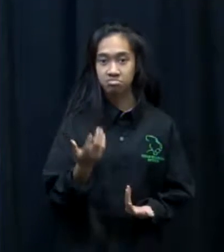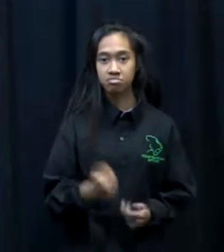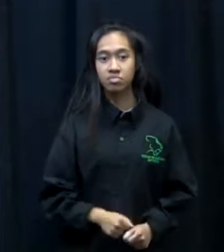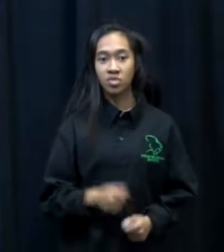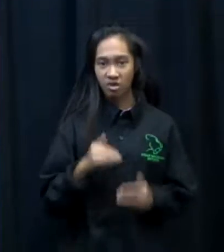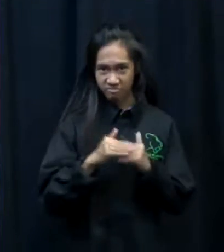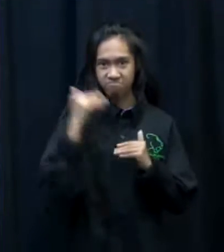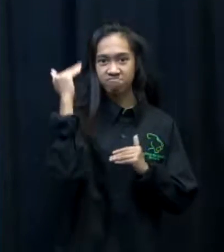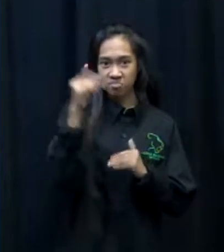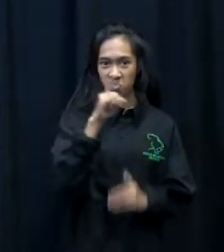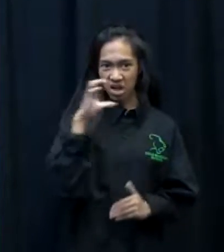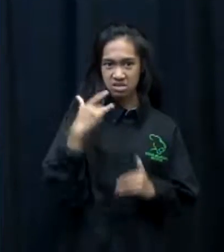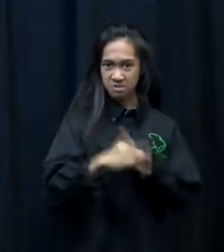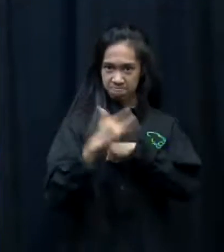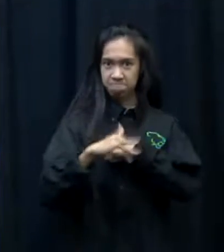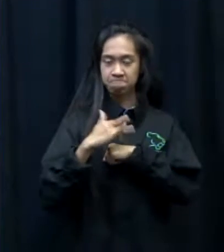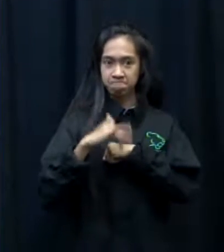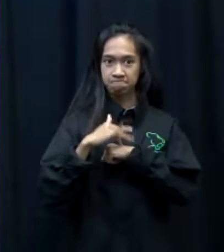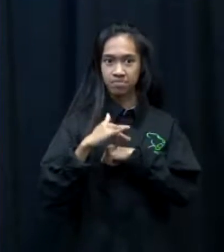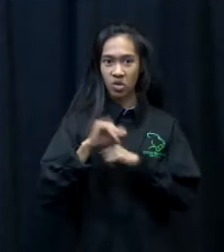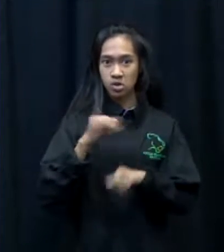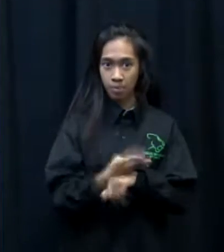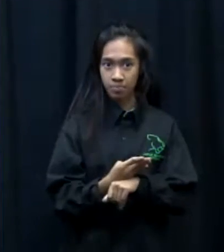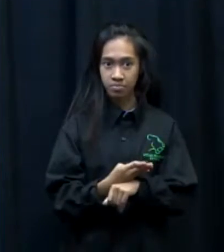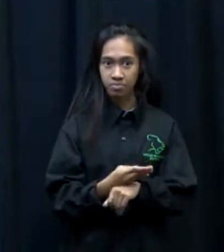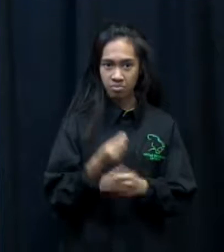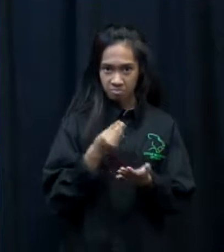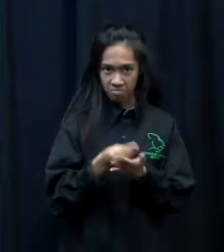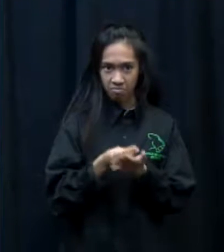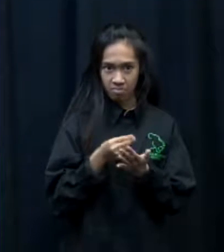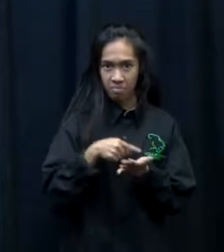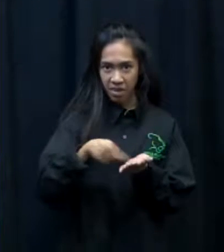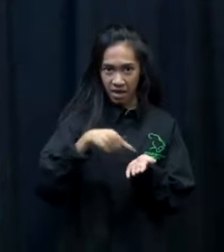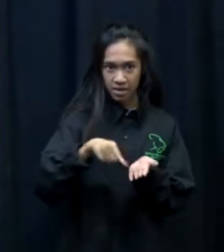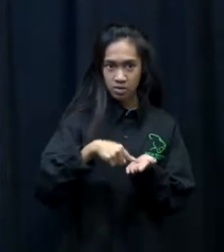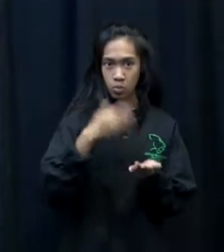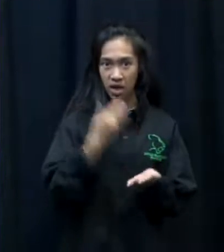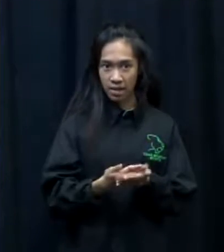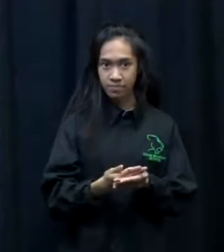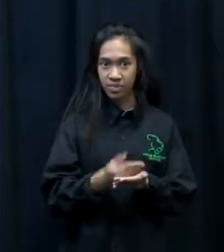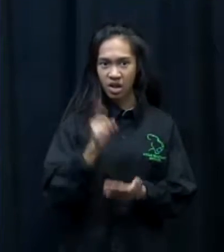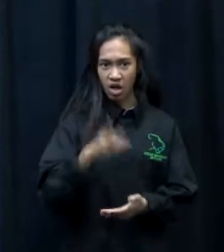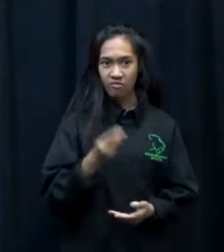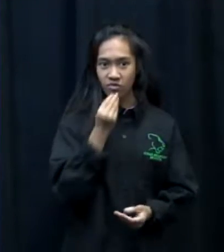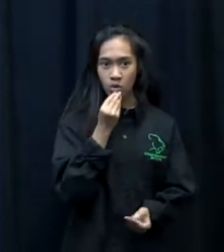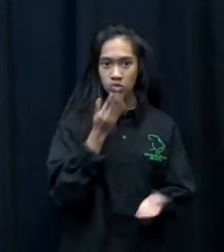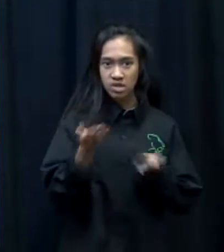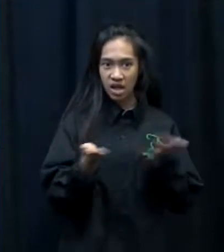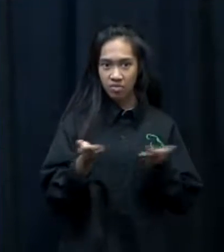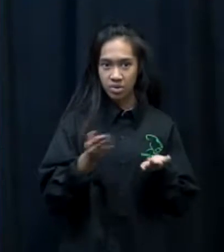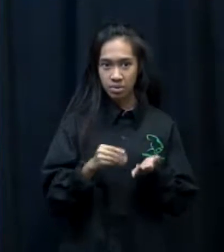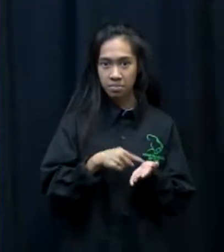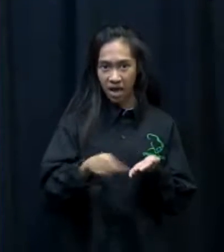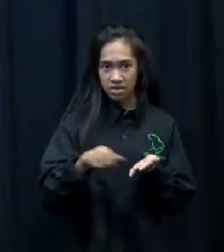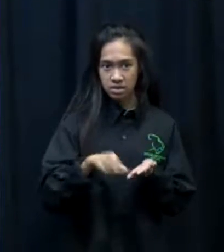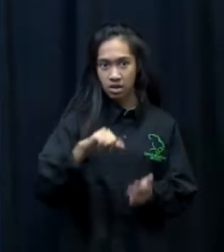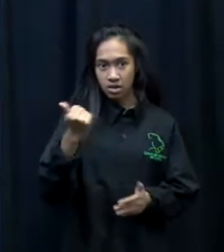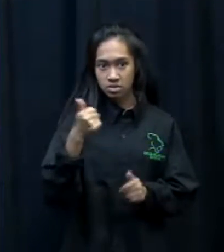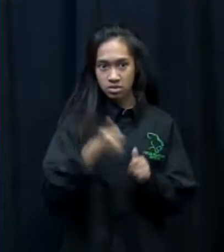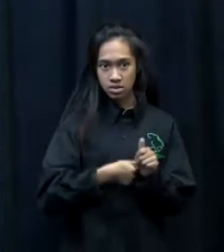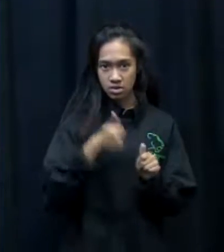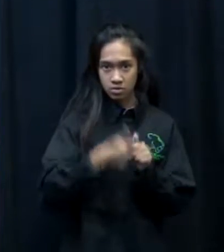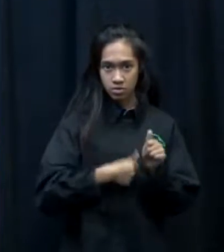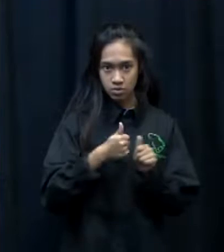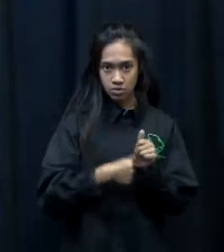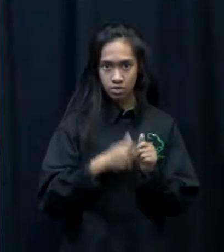positions open right now and pay well. Over half of the positions are in food services which pays $10 per hour. There are